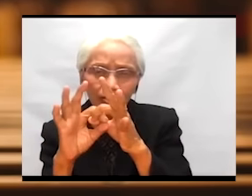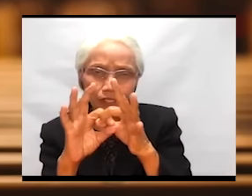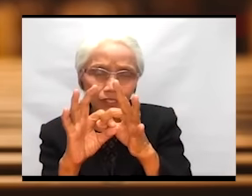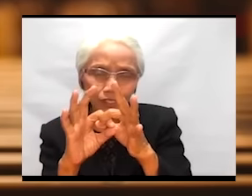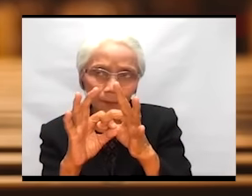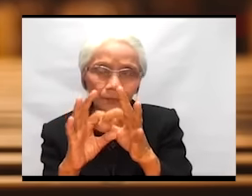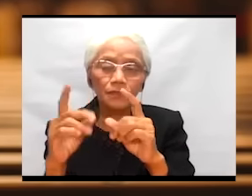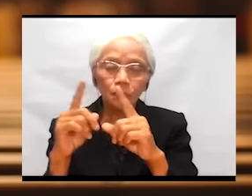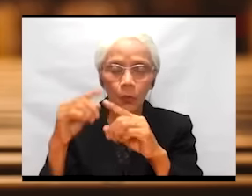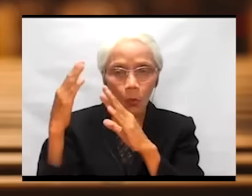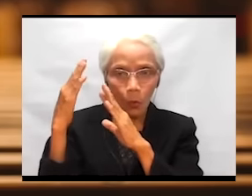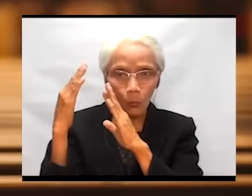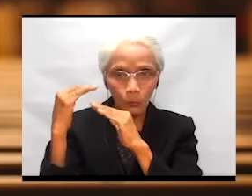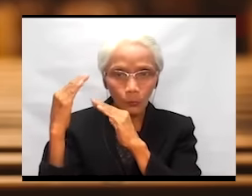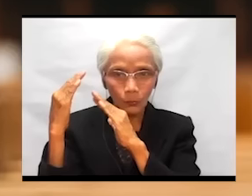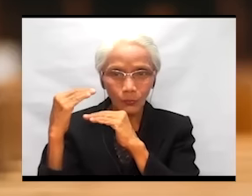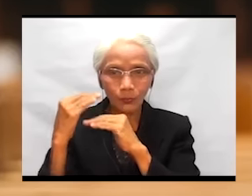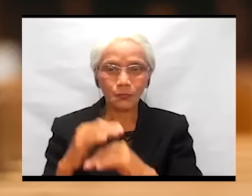hope.